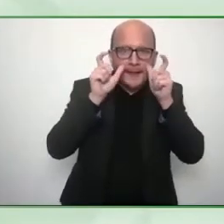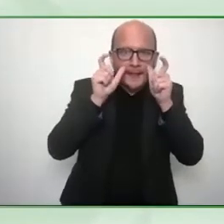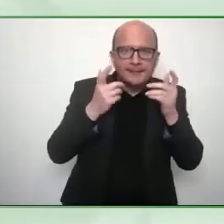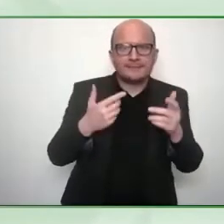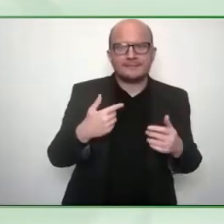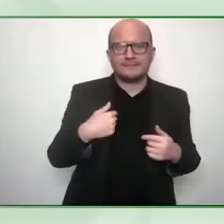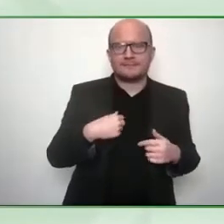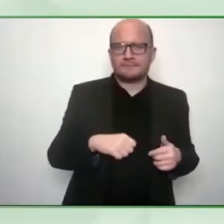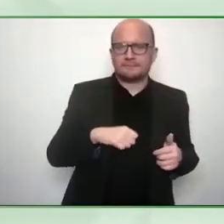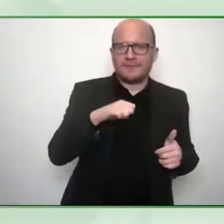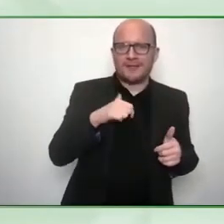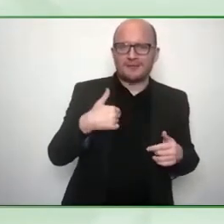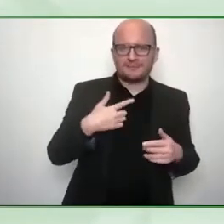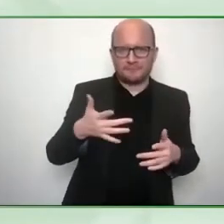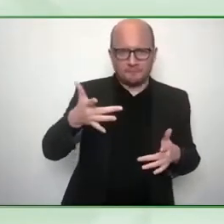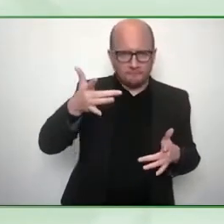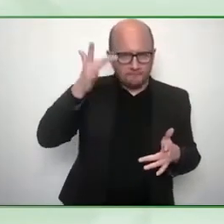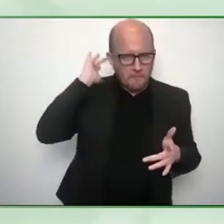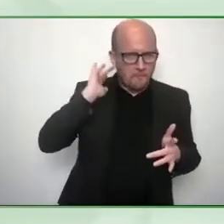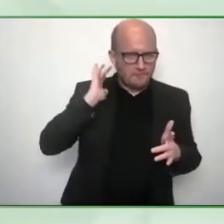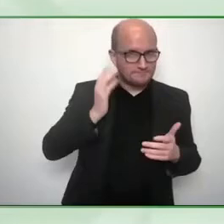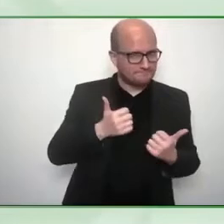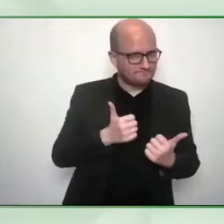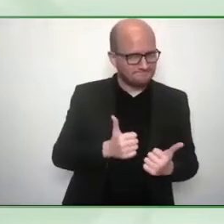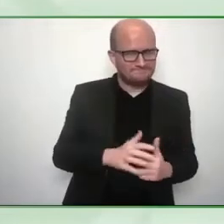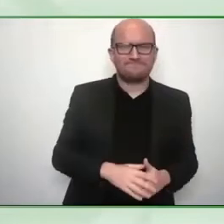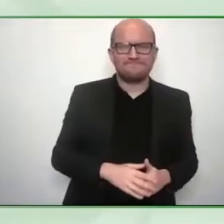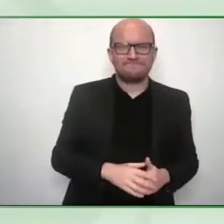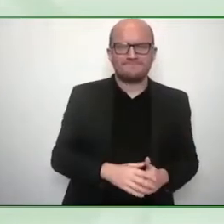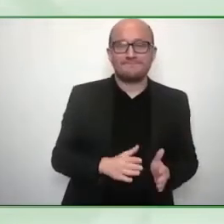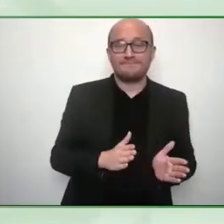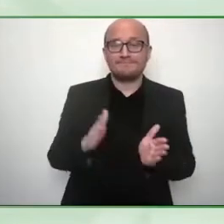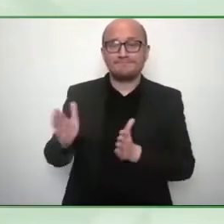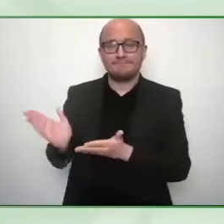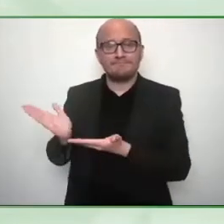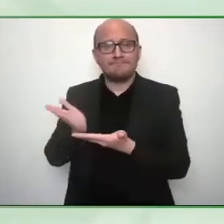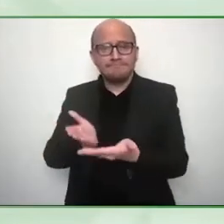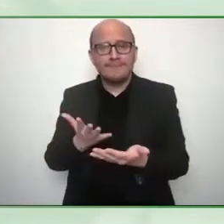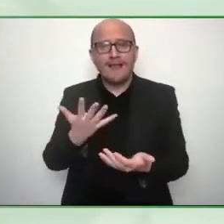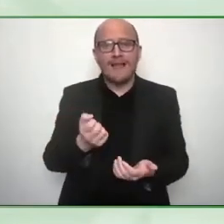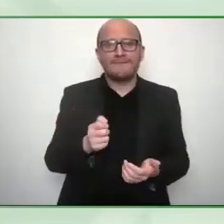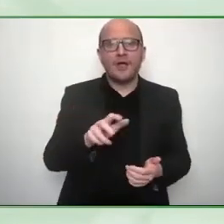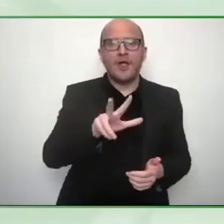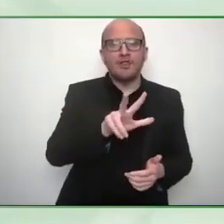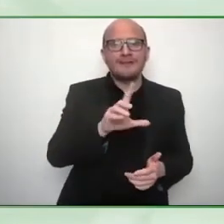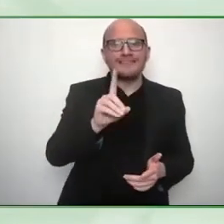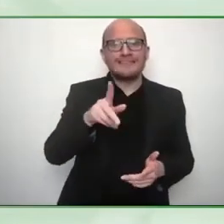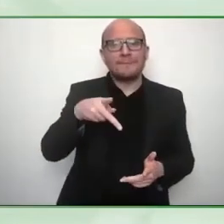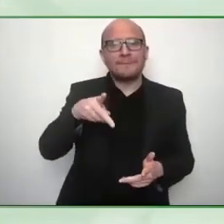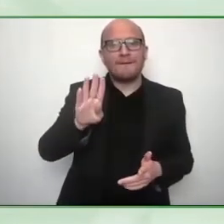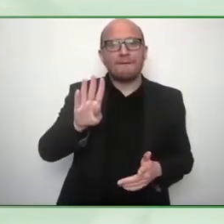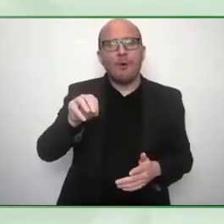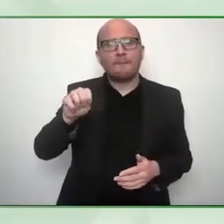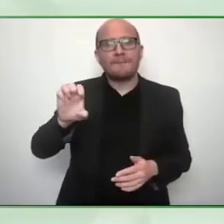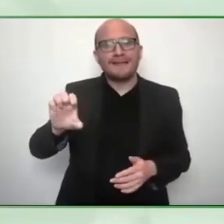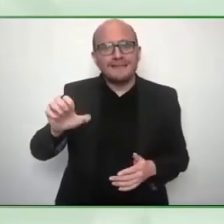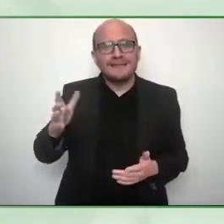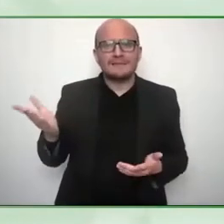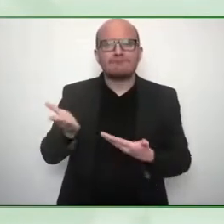man now I'm gonna introduce you to the team from 3DP for me first of all let's introduce you to Jason hey Jason